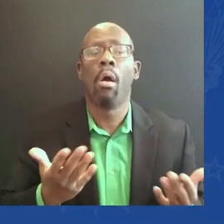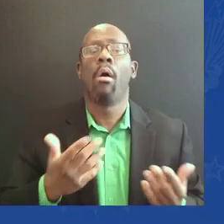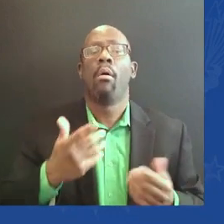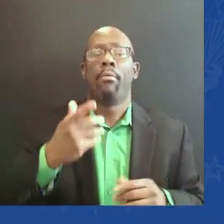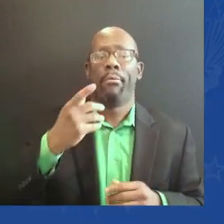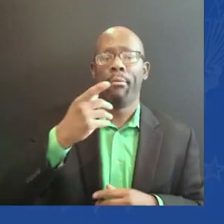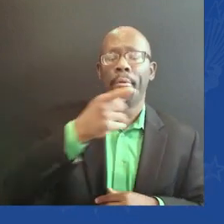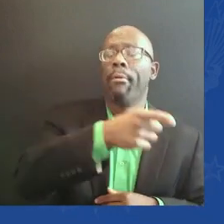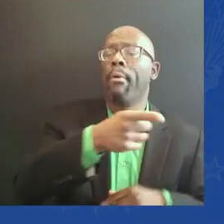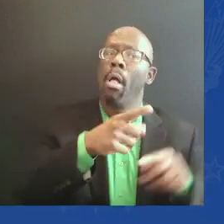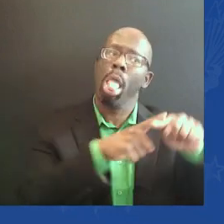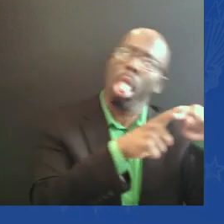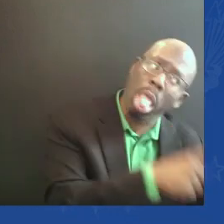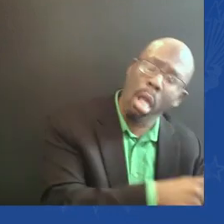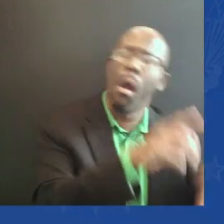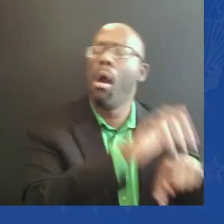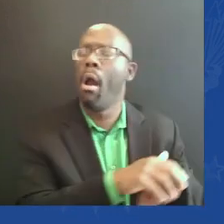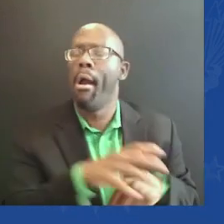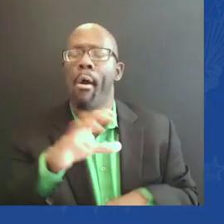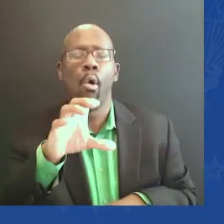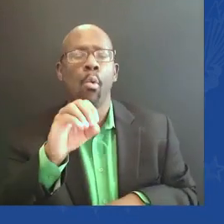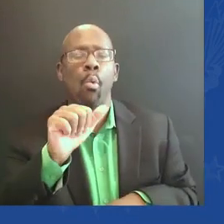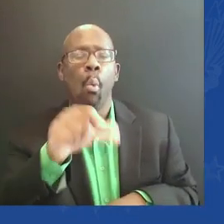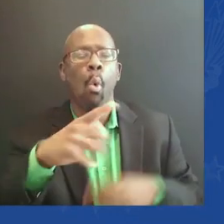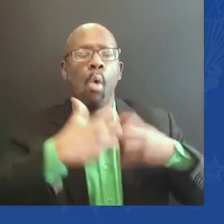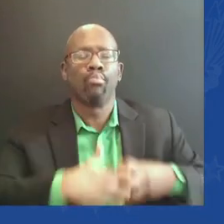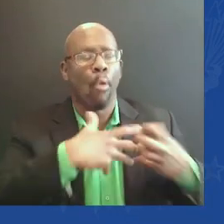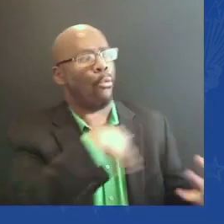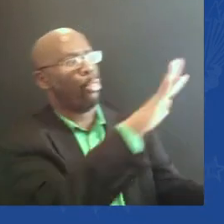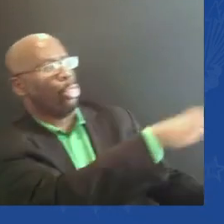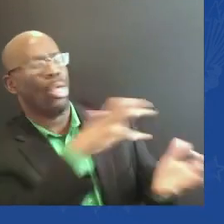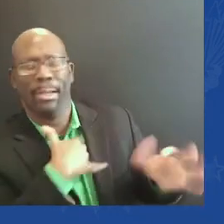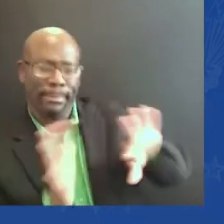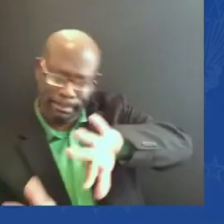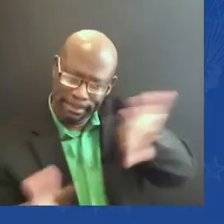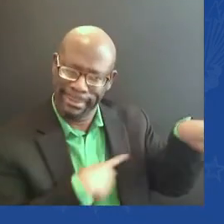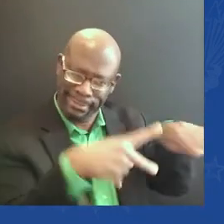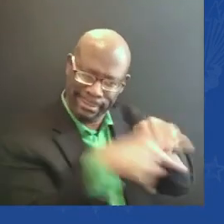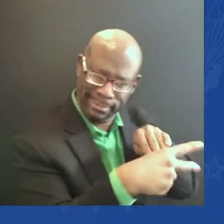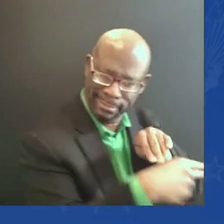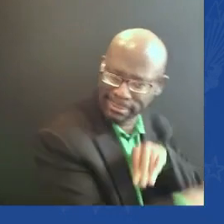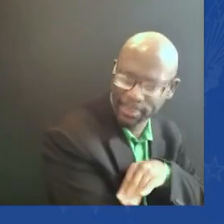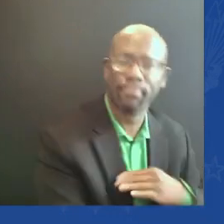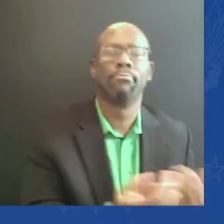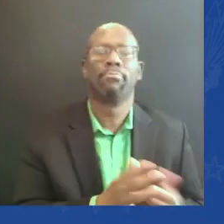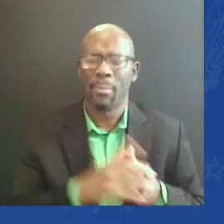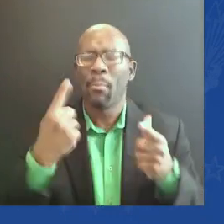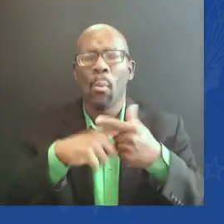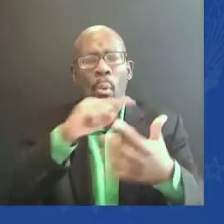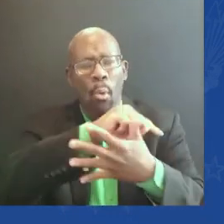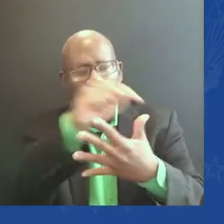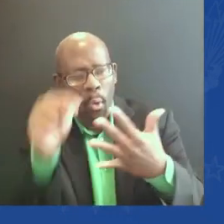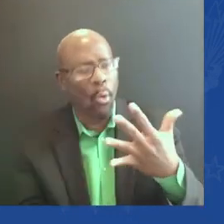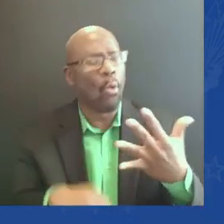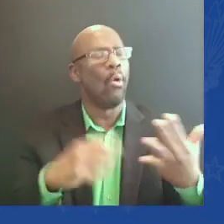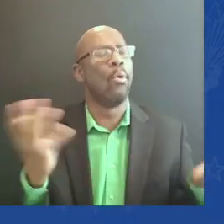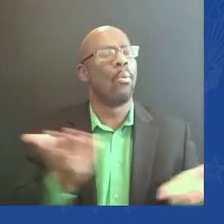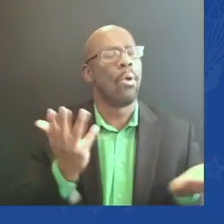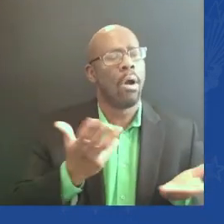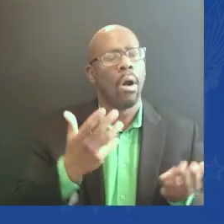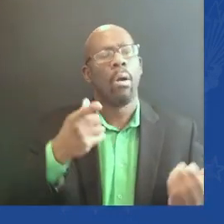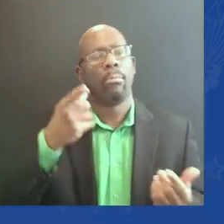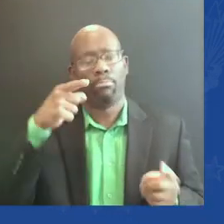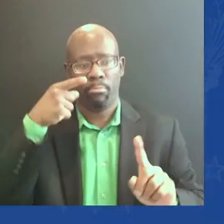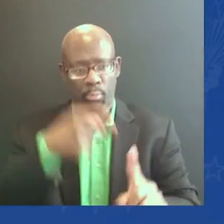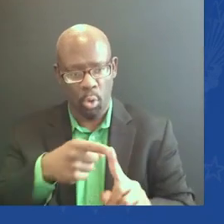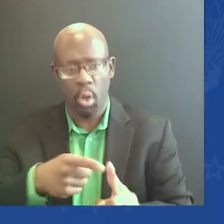all of us in terms of what we're going to bring to, uh, the G26. Uh, and, uh, and, I think, you know, as